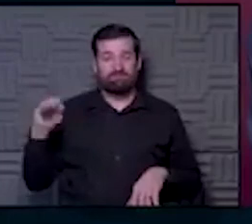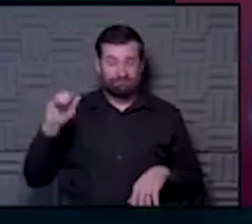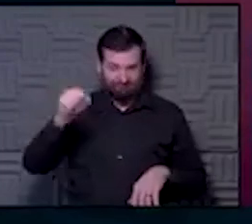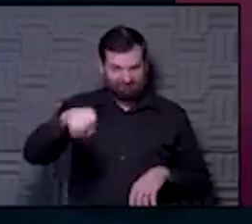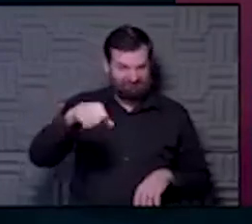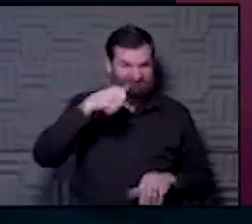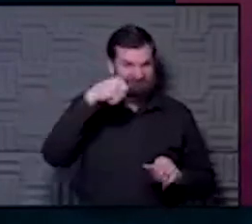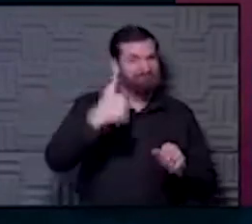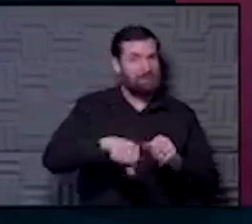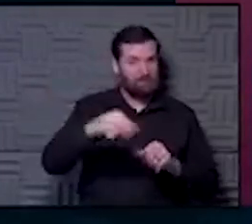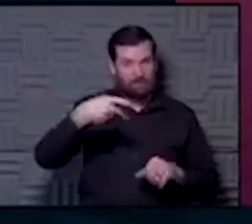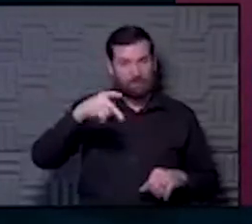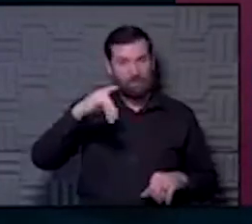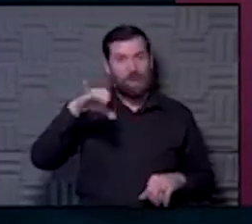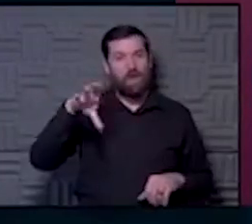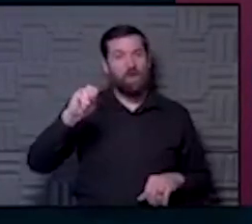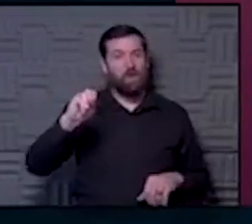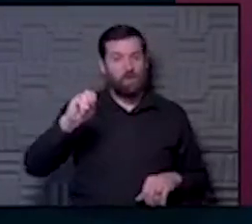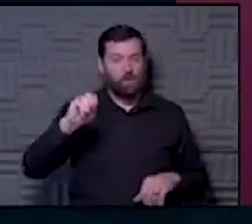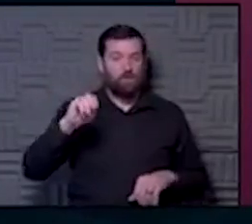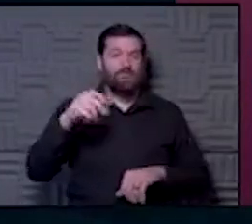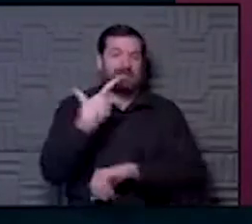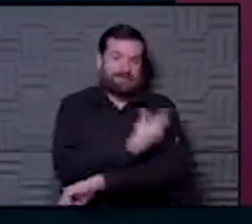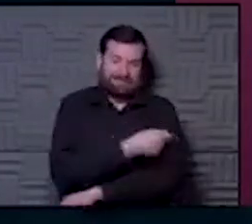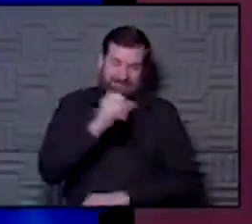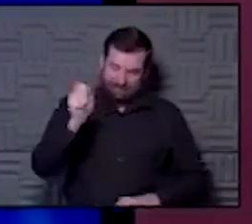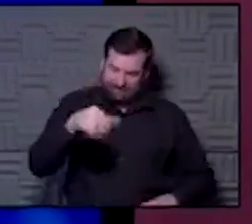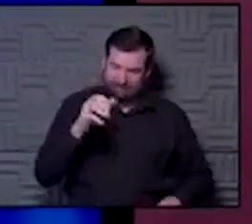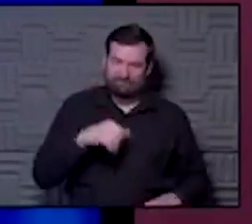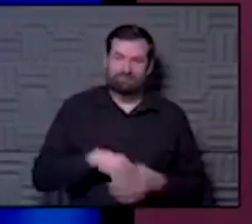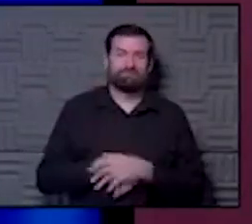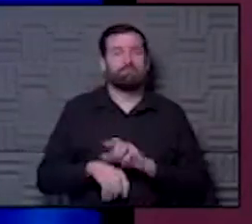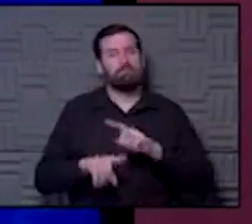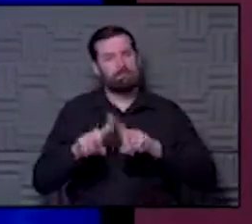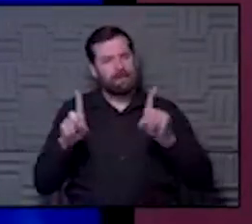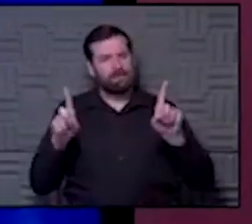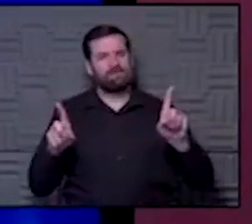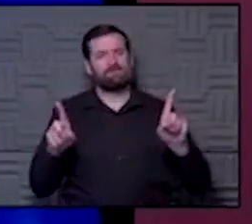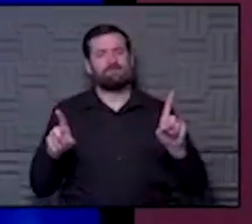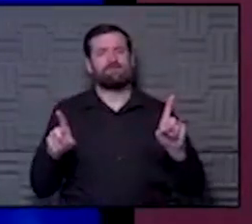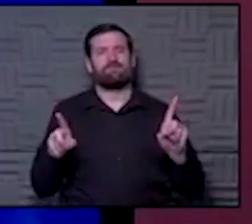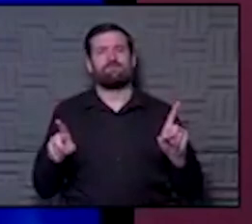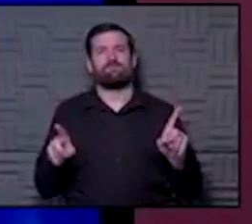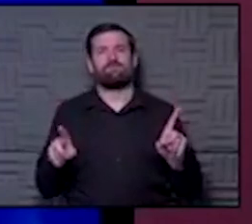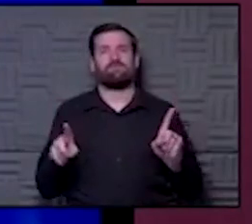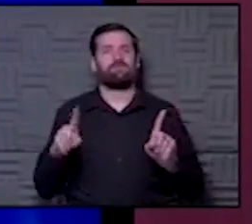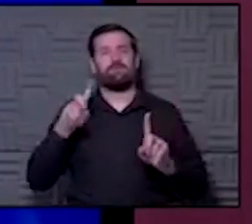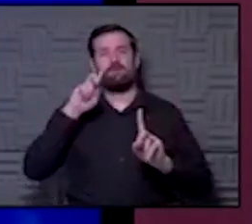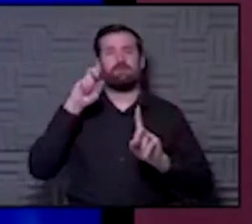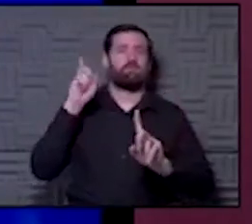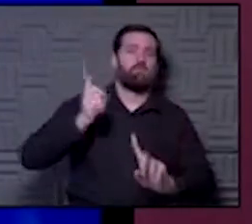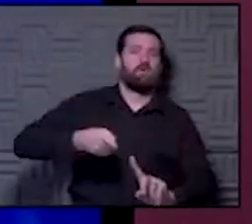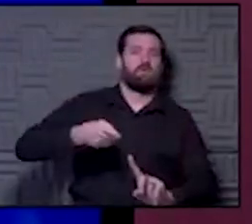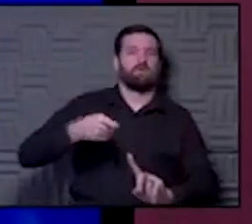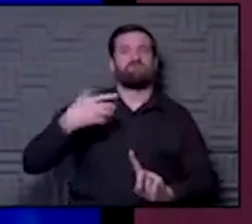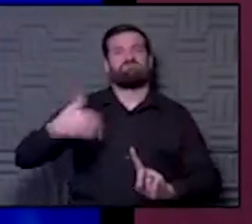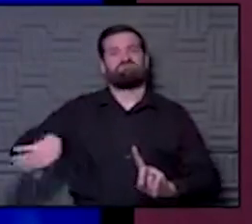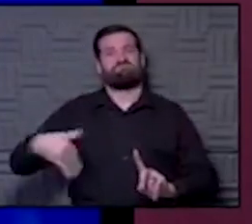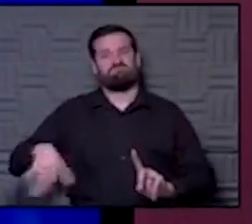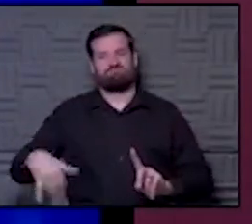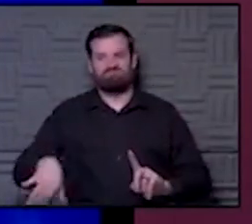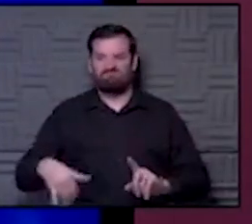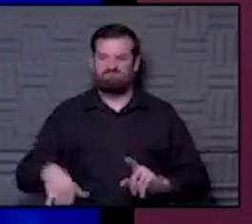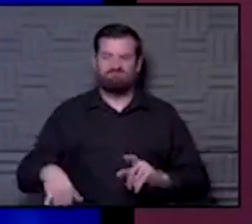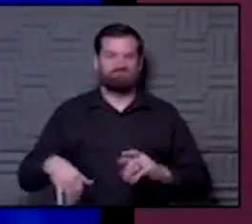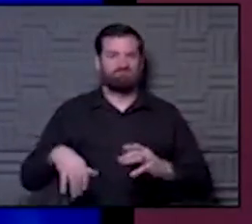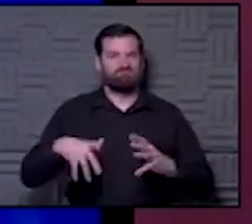getting the polio vaccine on a sugar cube. But this is a little different than you are. But I think it is just going to take, I think the point of, gosh, we's put all this thing